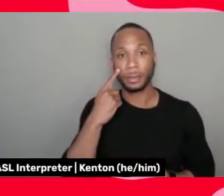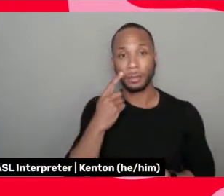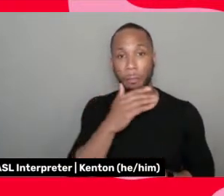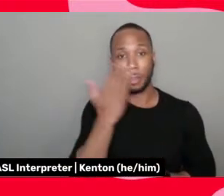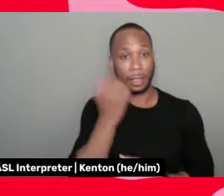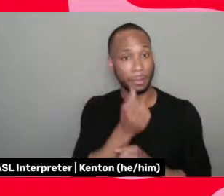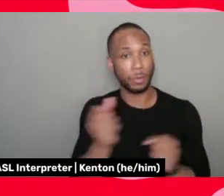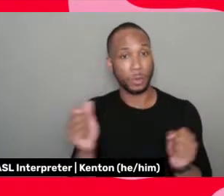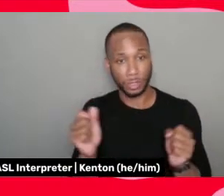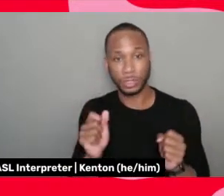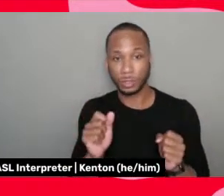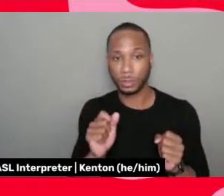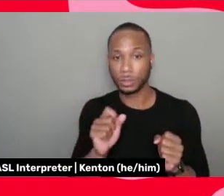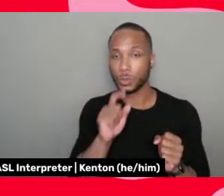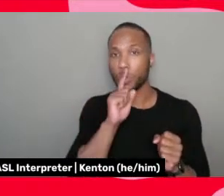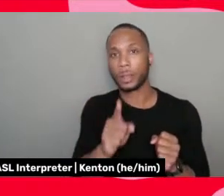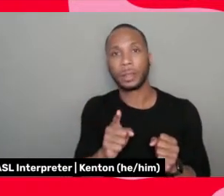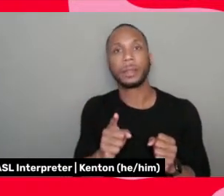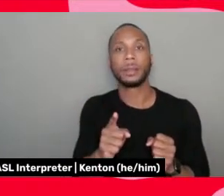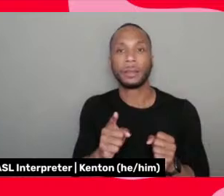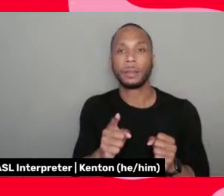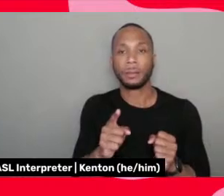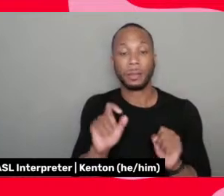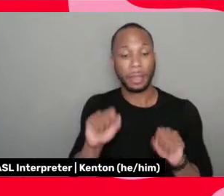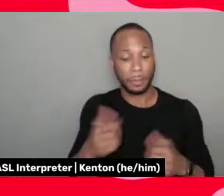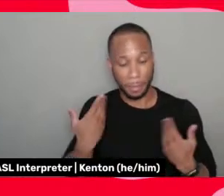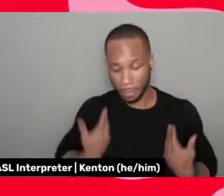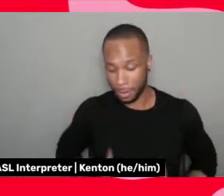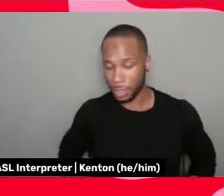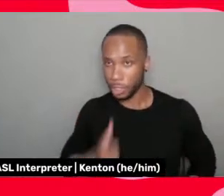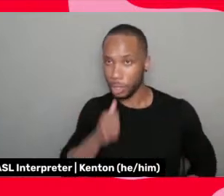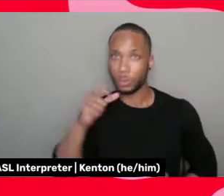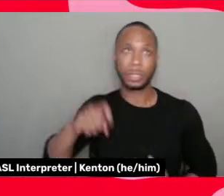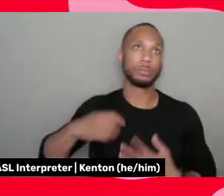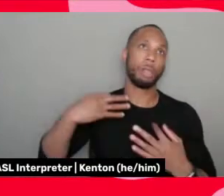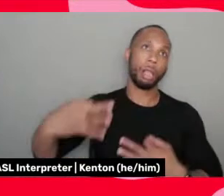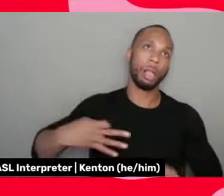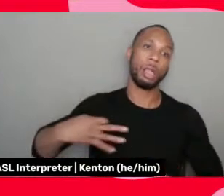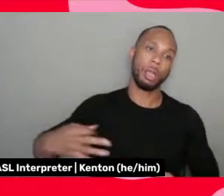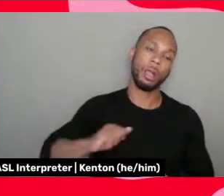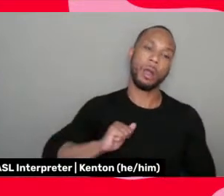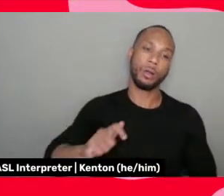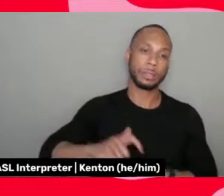definitely is just being able to be me and not have to explain it all the time. Hmm.